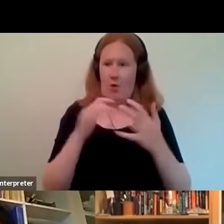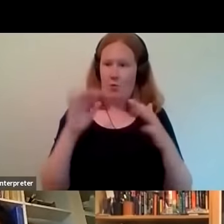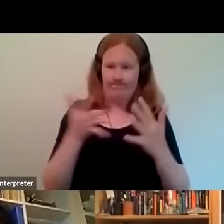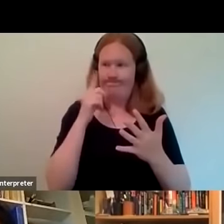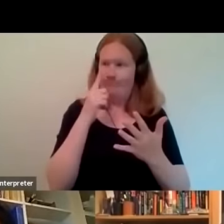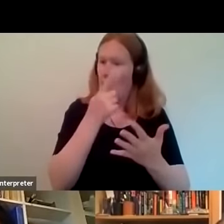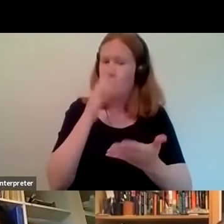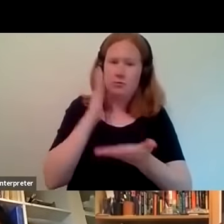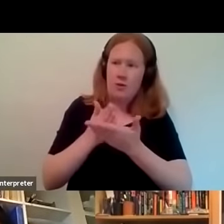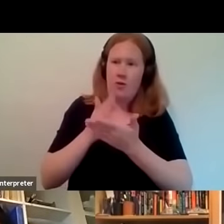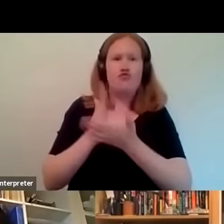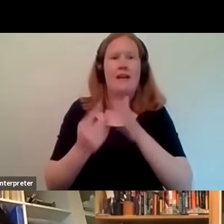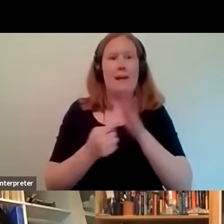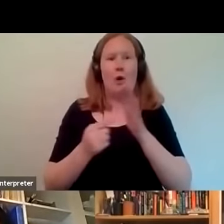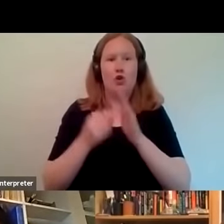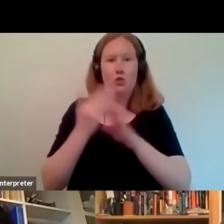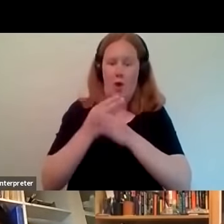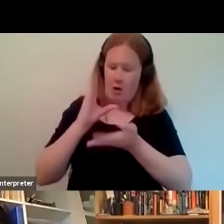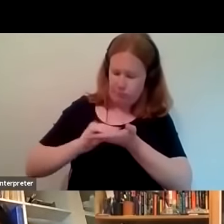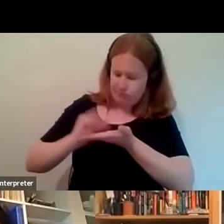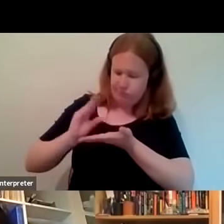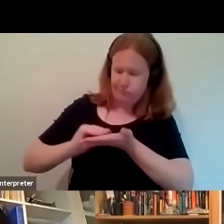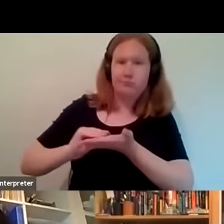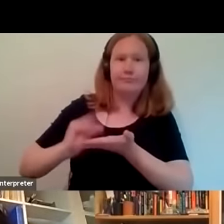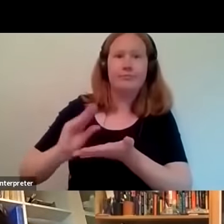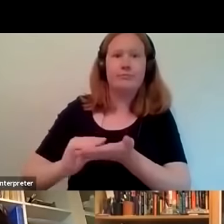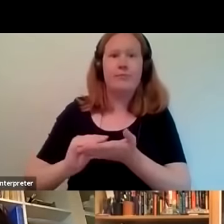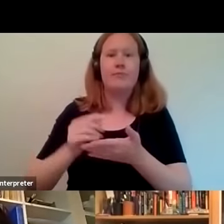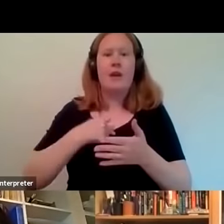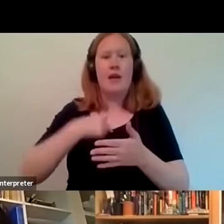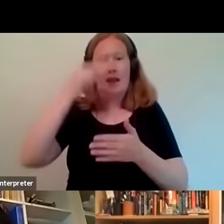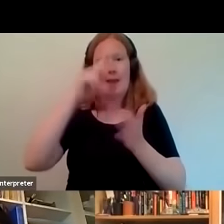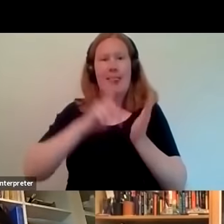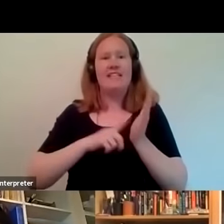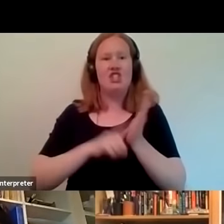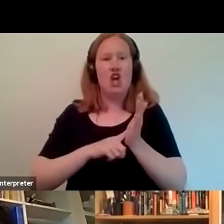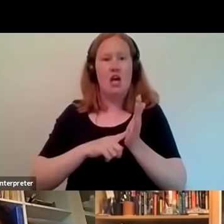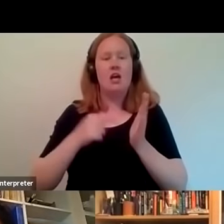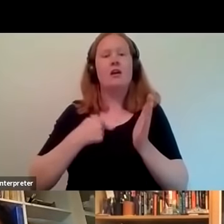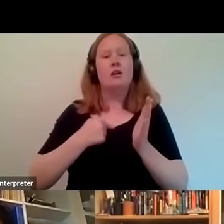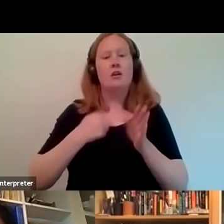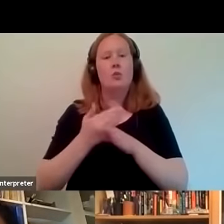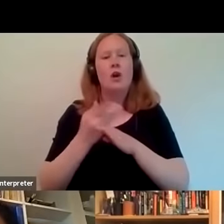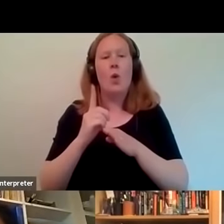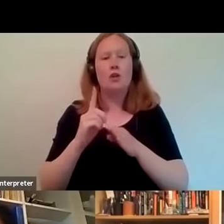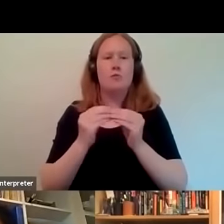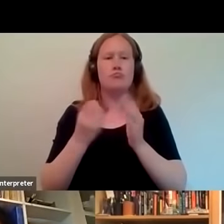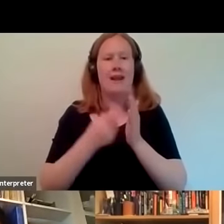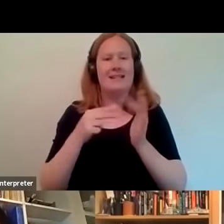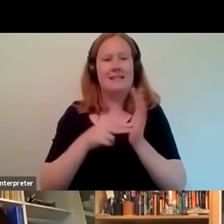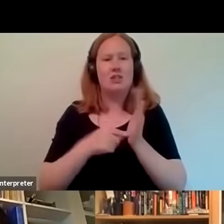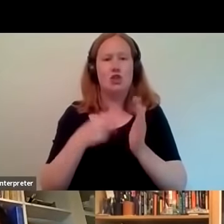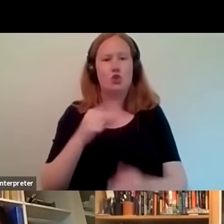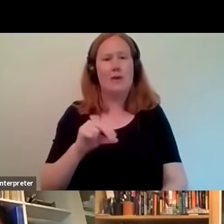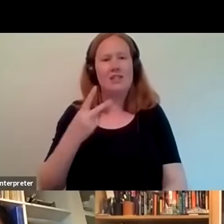important body of work my name is Leticia I'm with the Brent 2020 team I'm just a few bit of housekeeping before